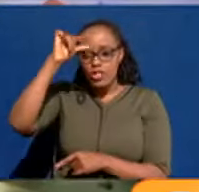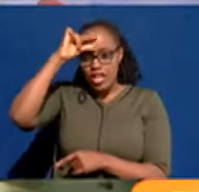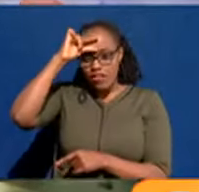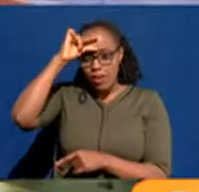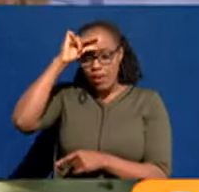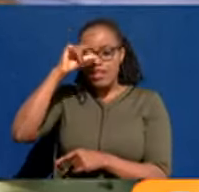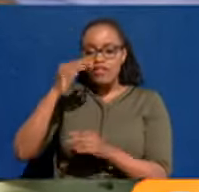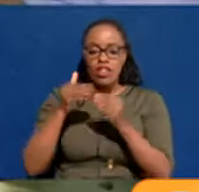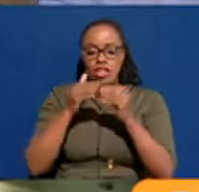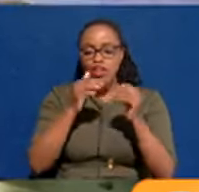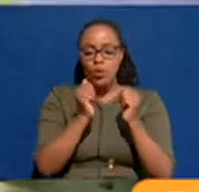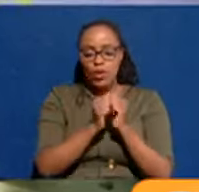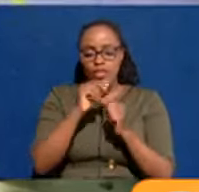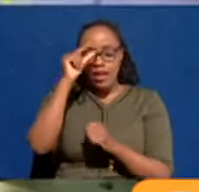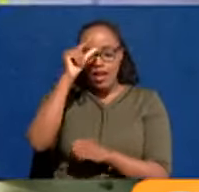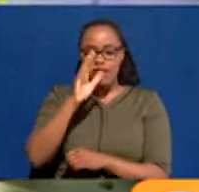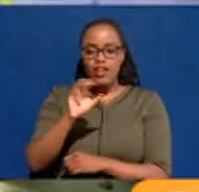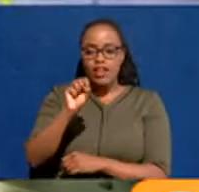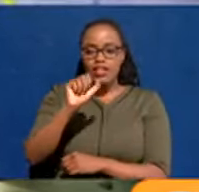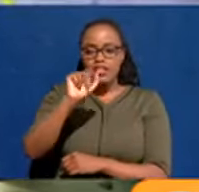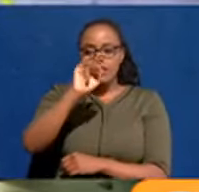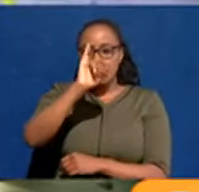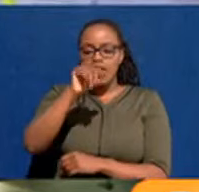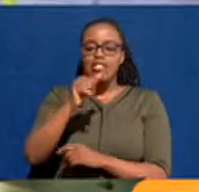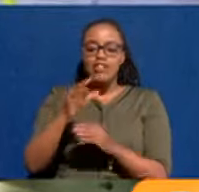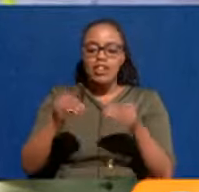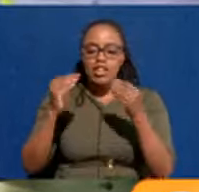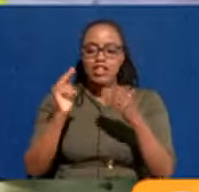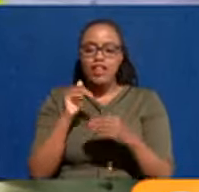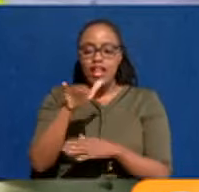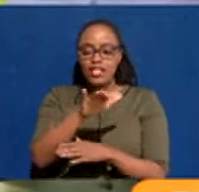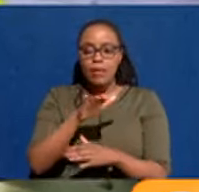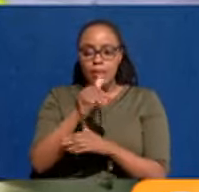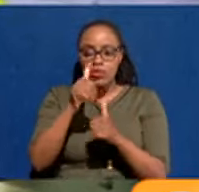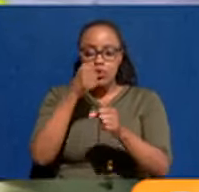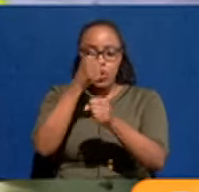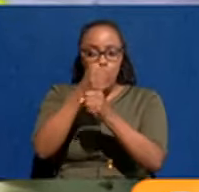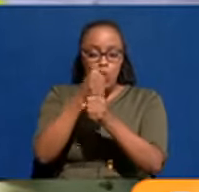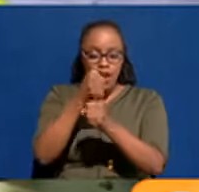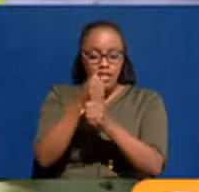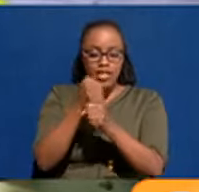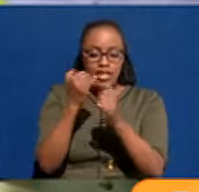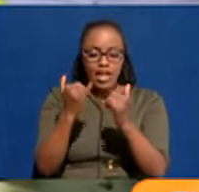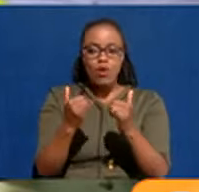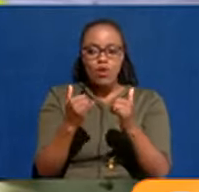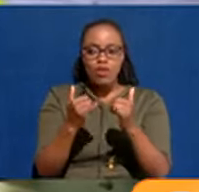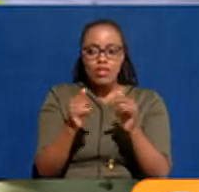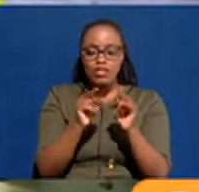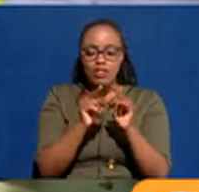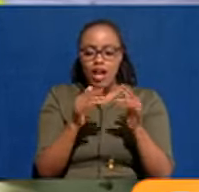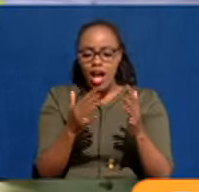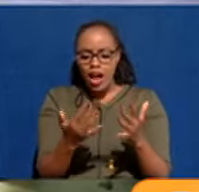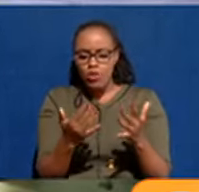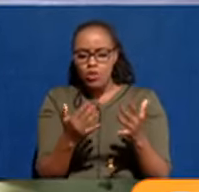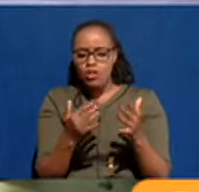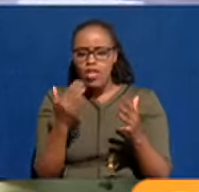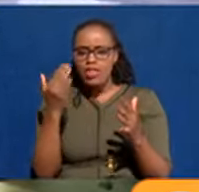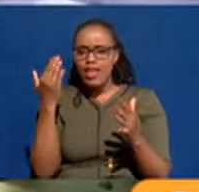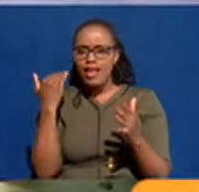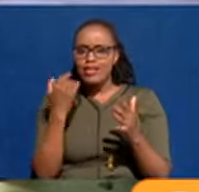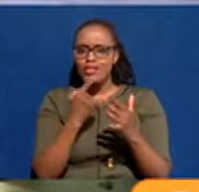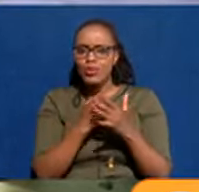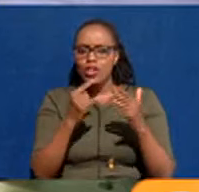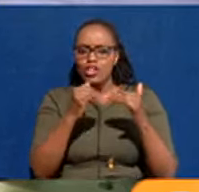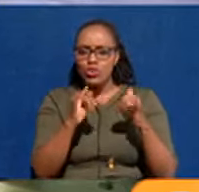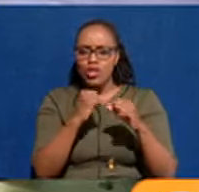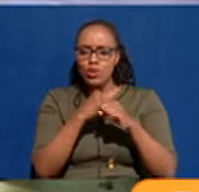led by His Excellence the Governor, has given us spaces. Only now we are working on the panel beating and the last stages of